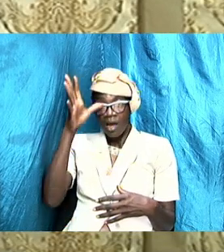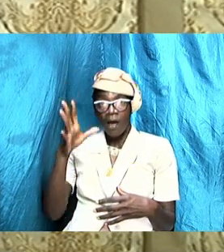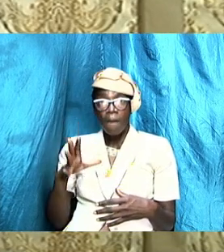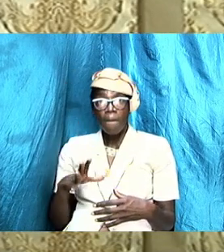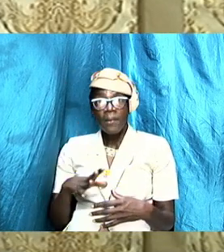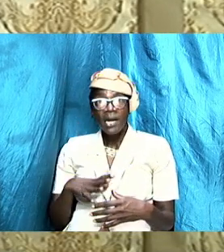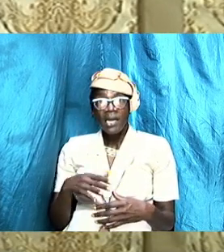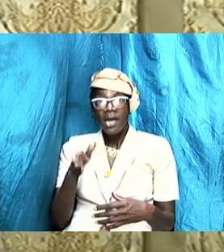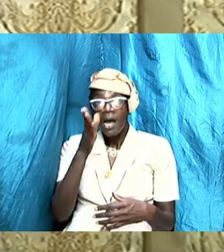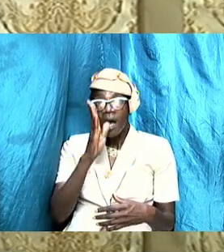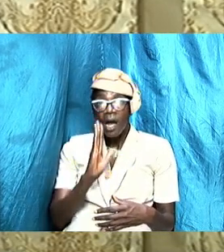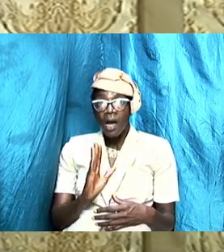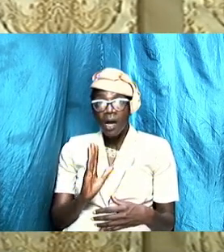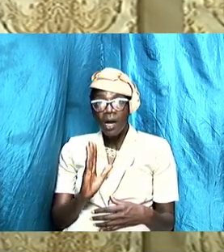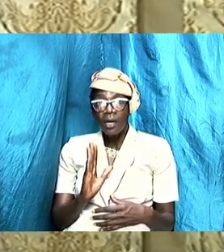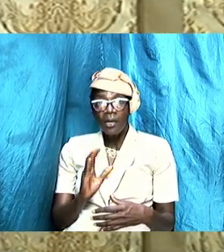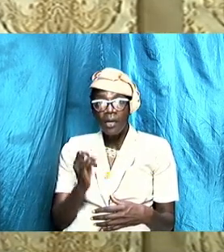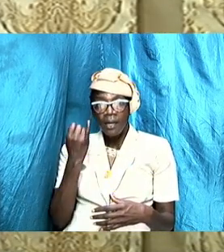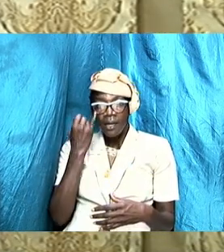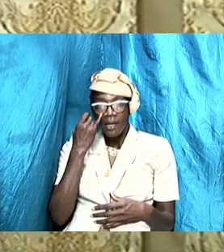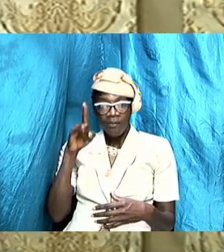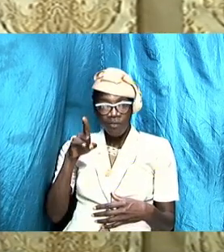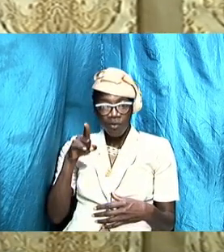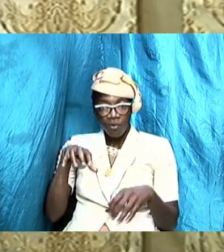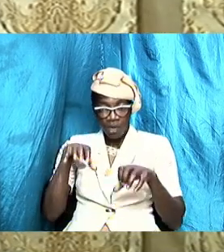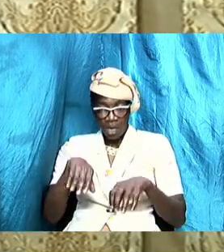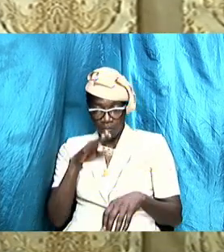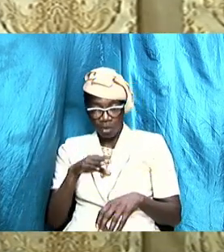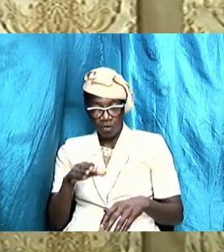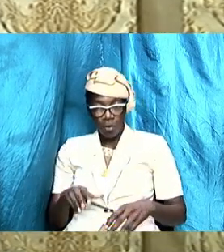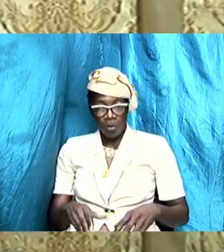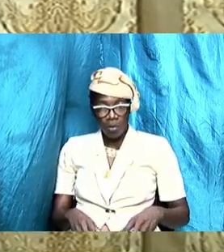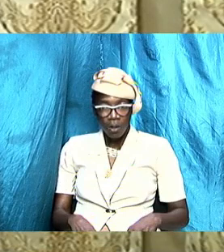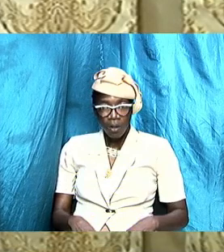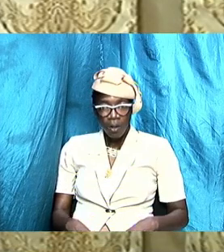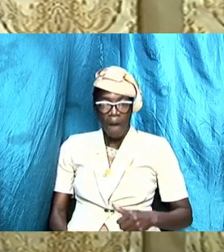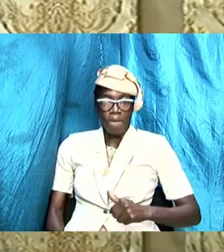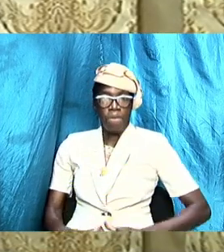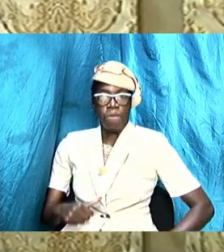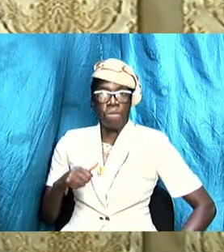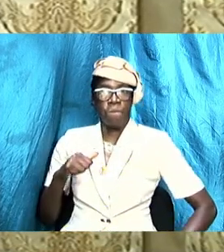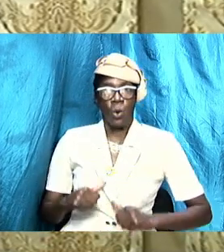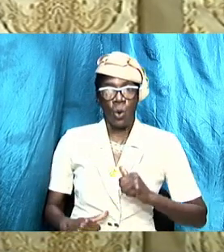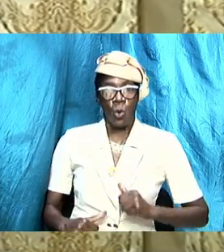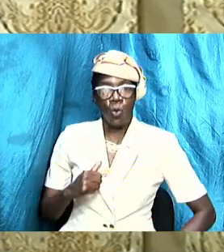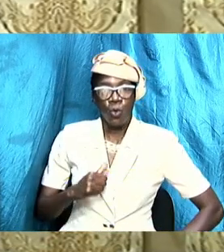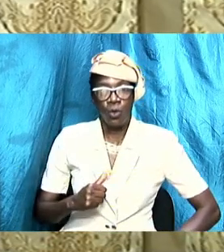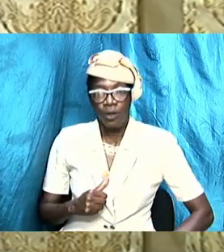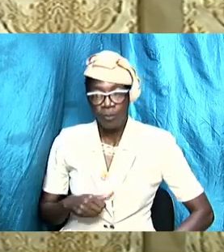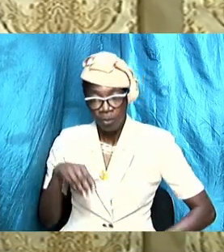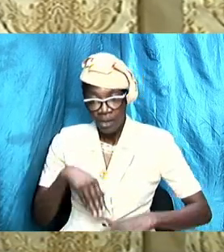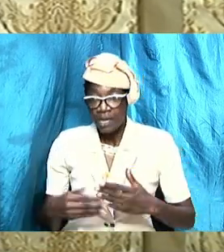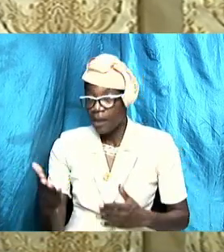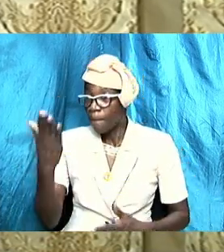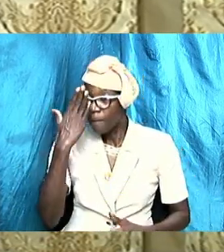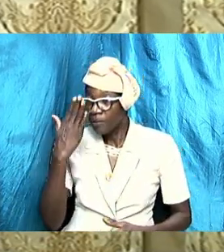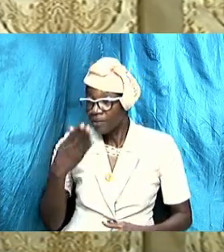God and if you can be blatant in the presence of God but hide from a man